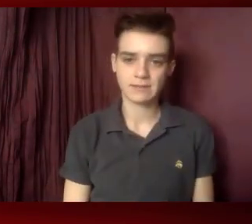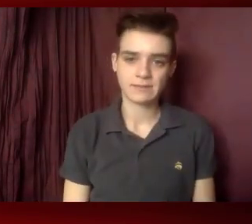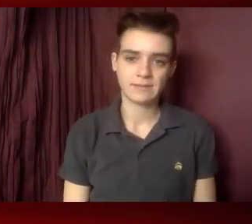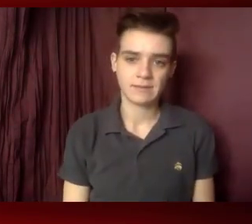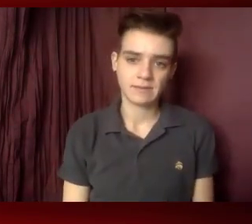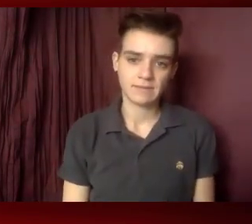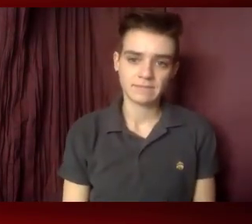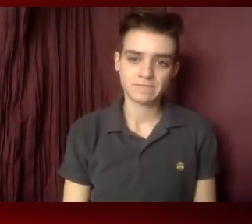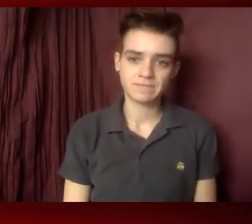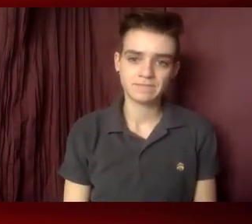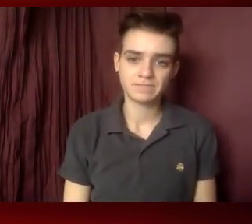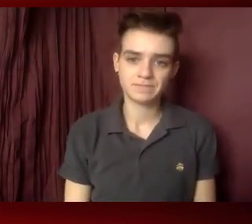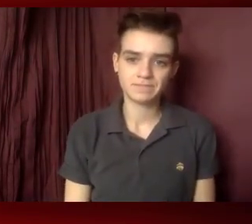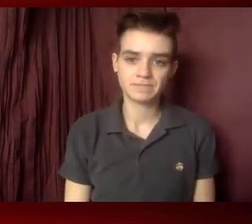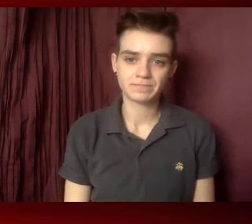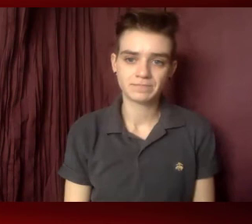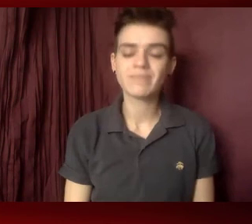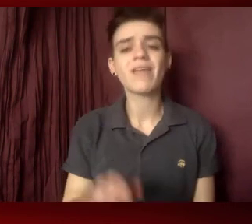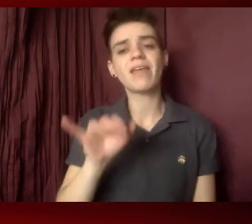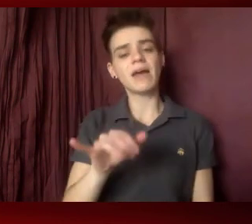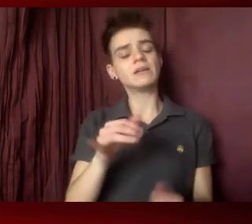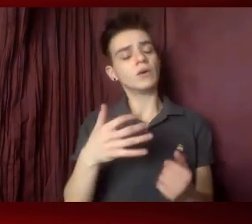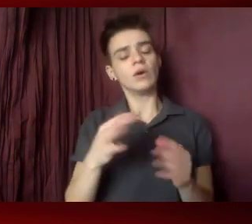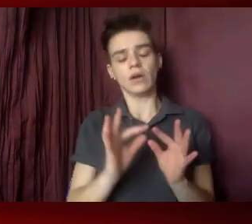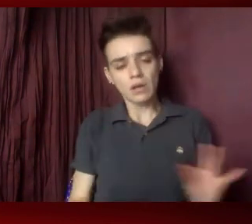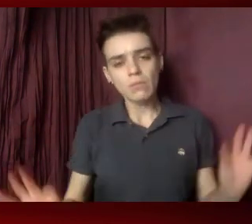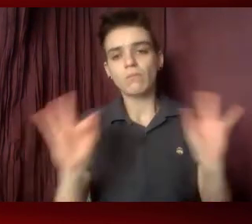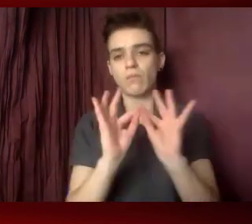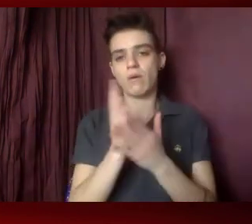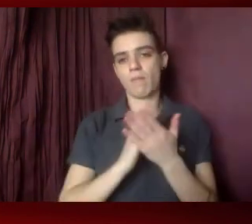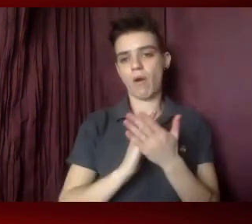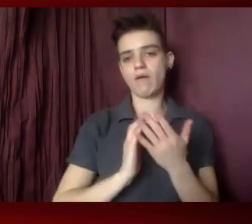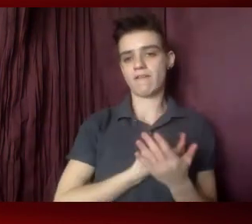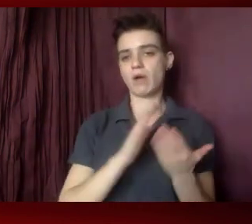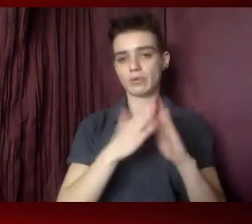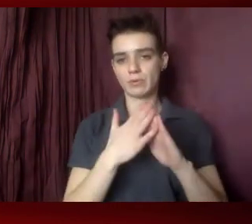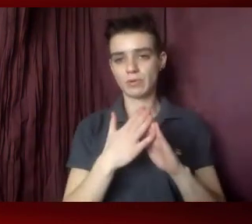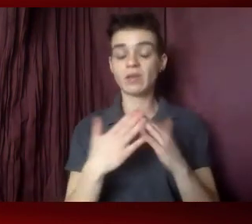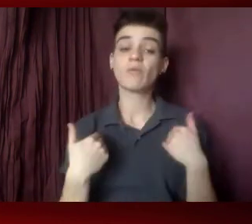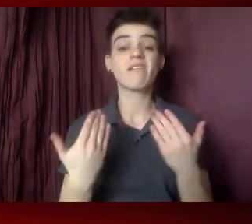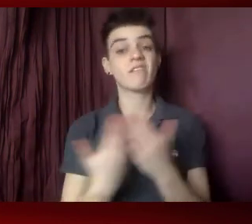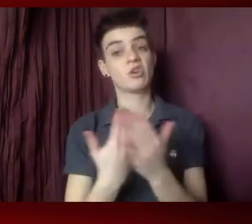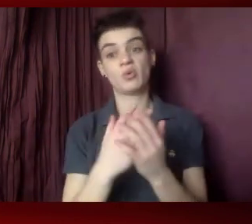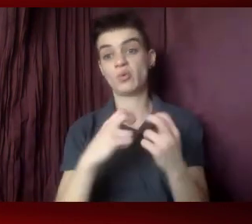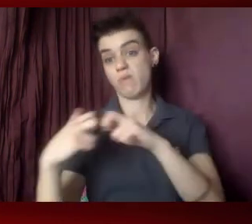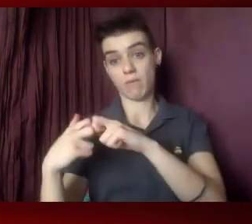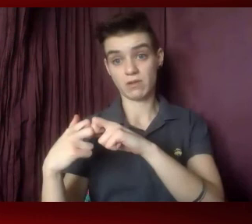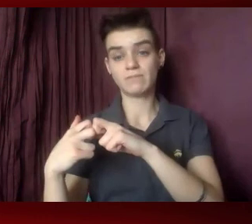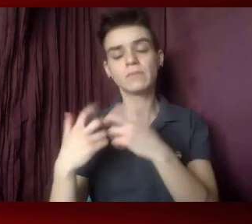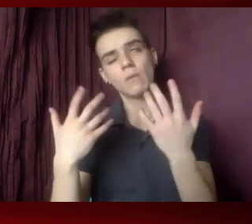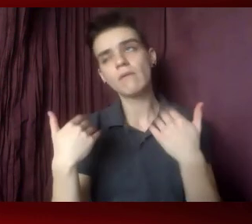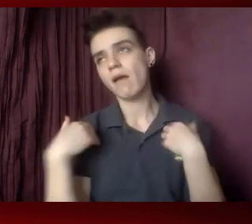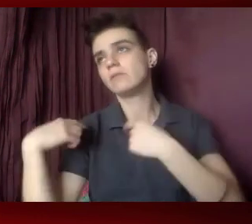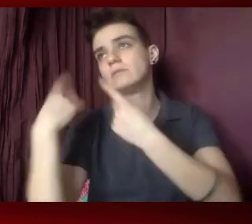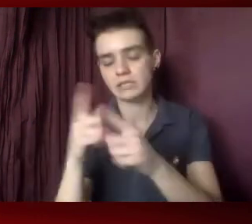HIV. And thus, as an integral part of the community, we have this new problem in practice, we've had it for a long time,